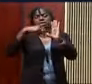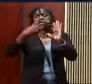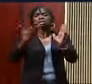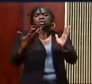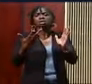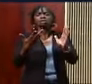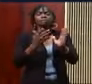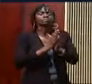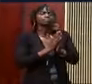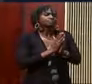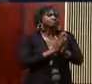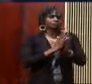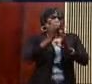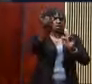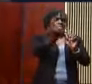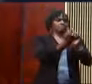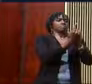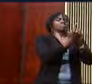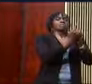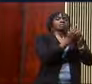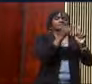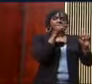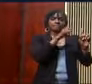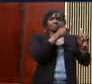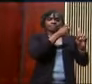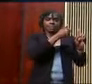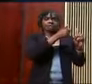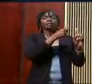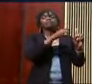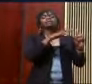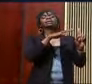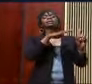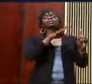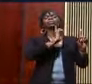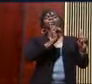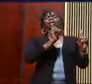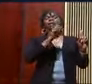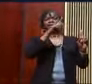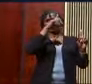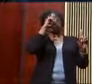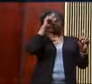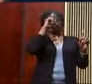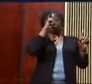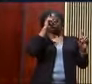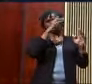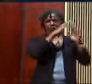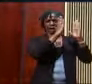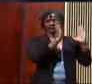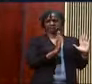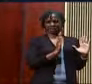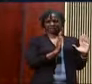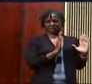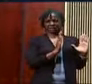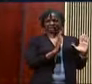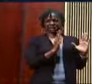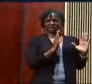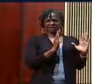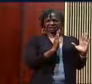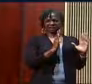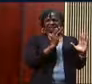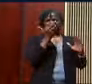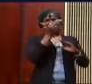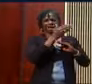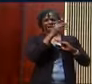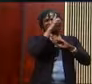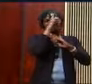Nehemiah is in the summer home or the summer palace of the Persian potentate. And there in